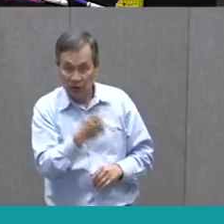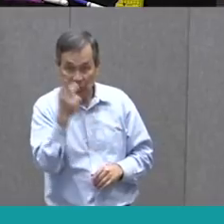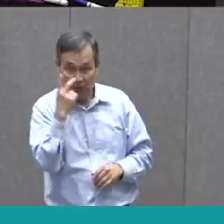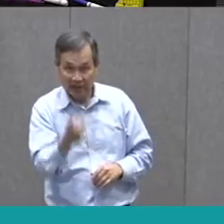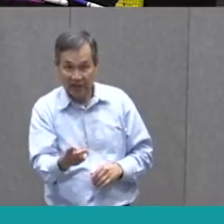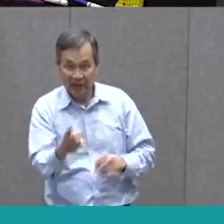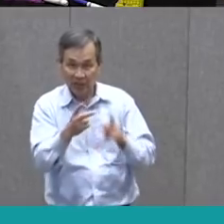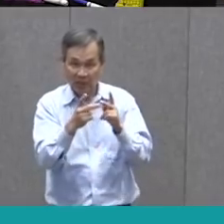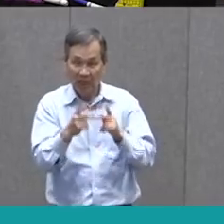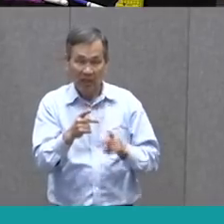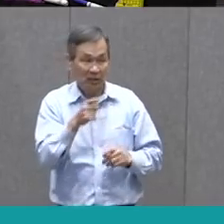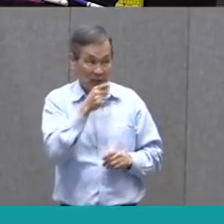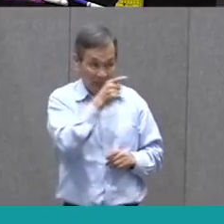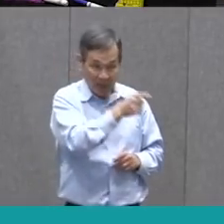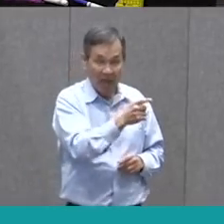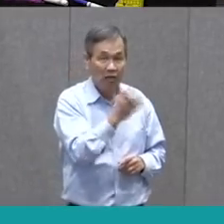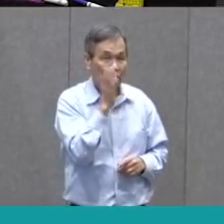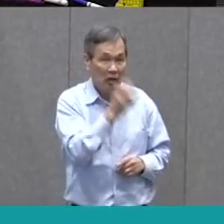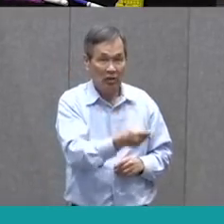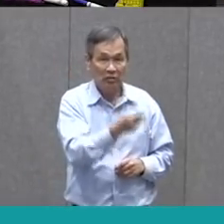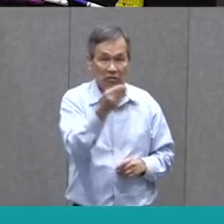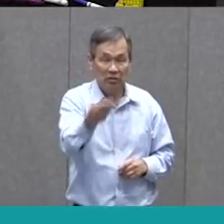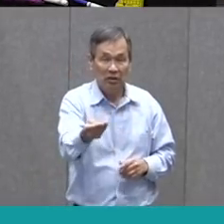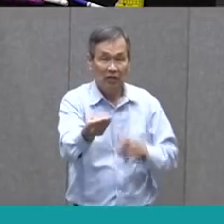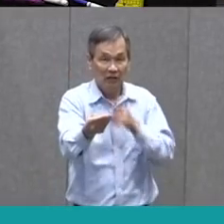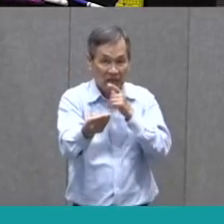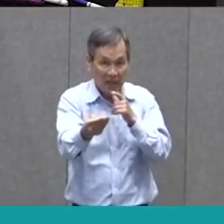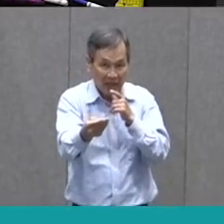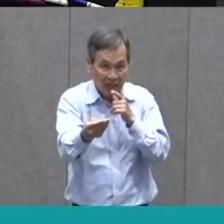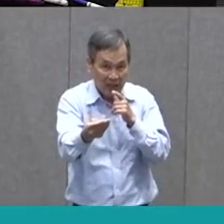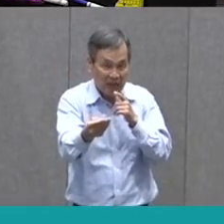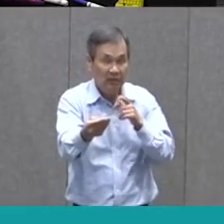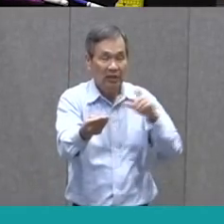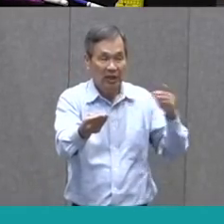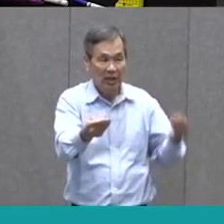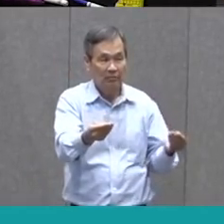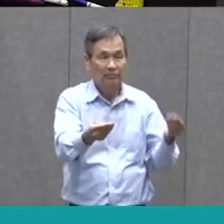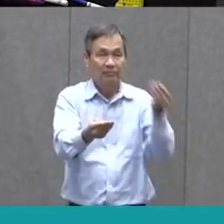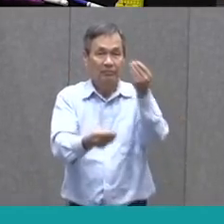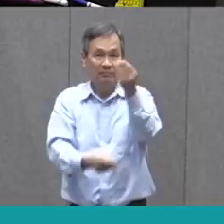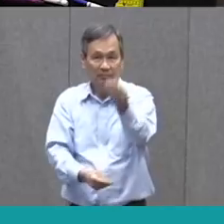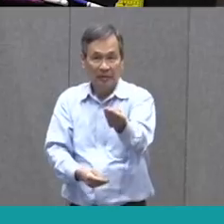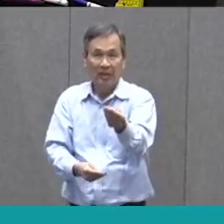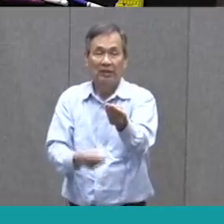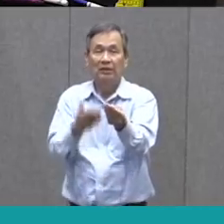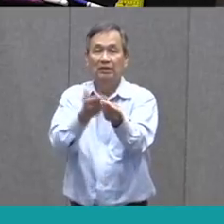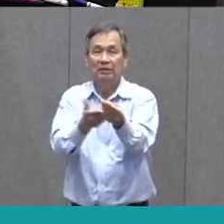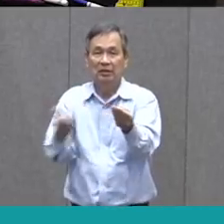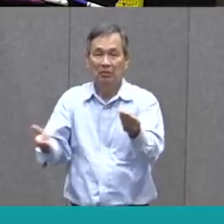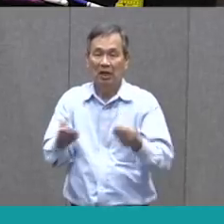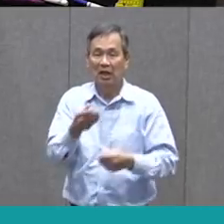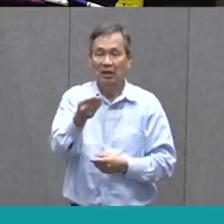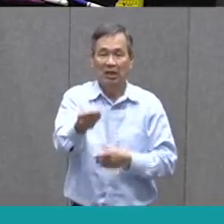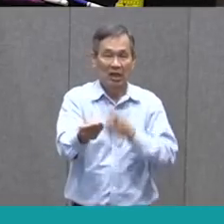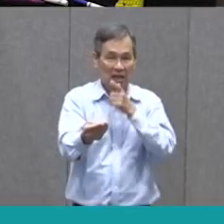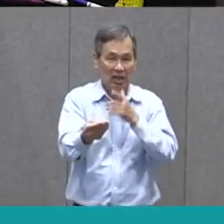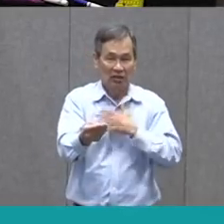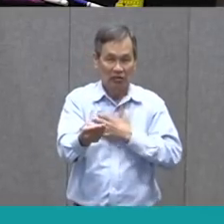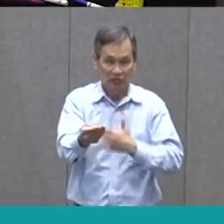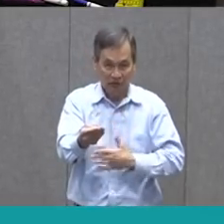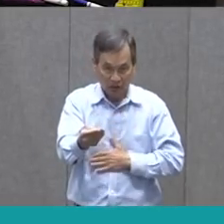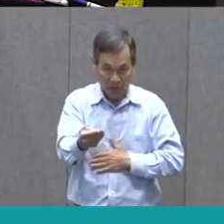that. They will provide you with that yummy, nutritious lunch that you need to keep your body healthy, right?